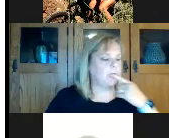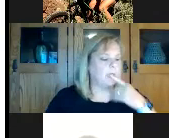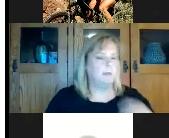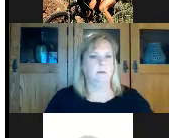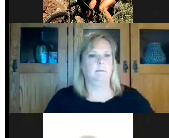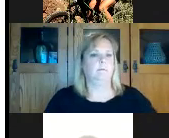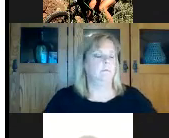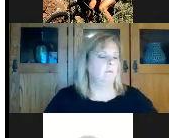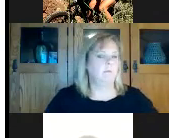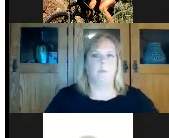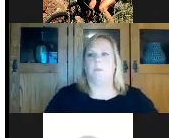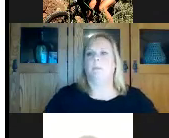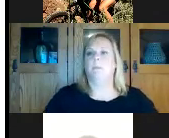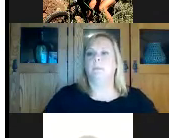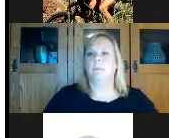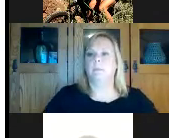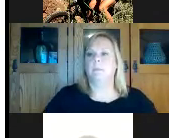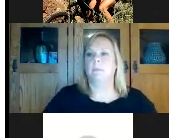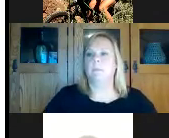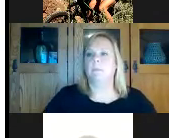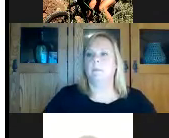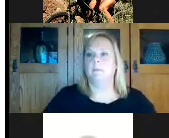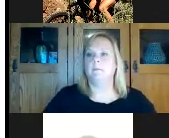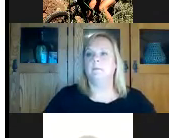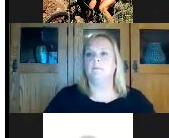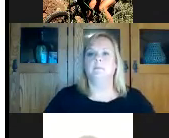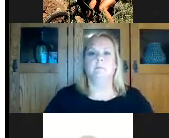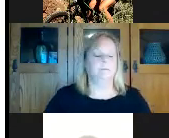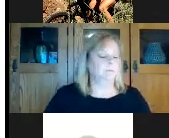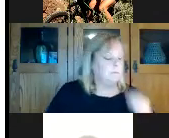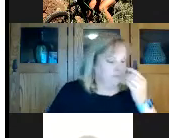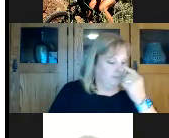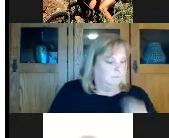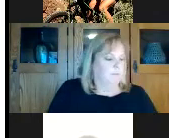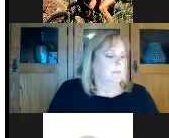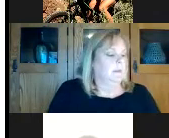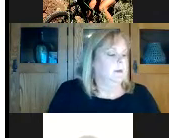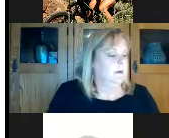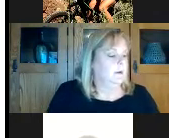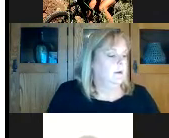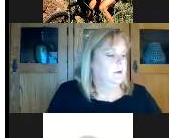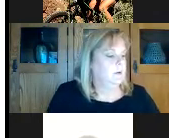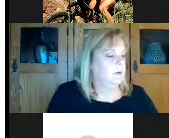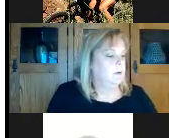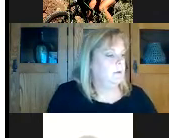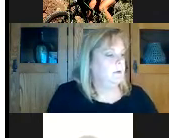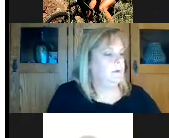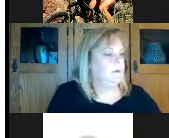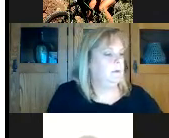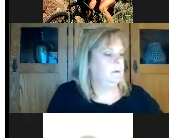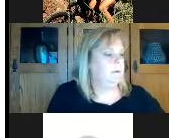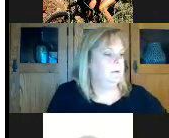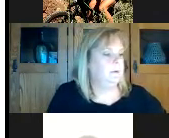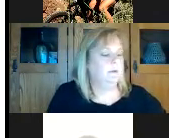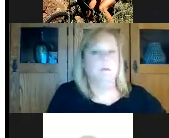So we hope you've all heard of ICANN Connect or ICC, but I'm sure what you know varies.